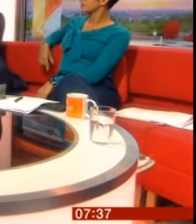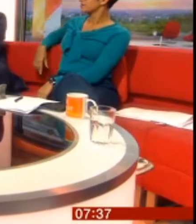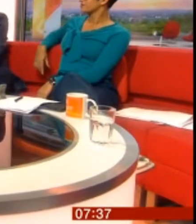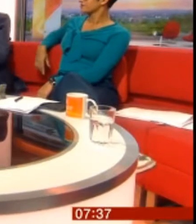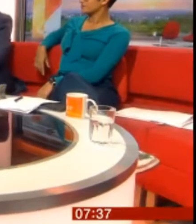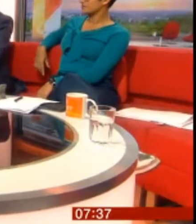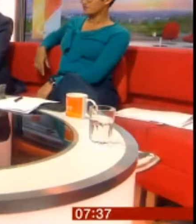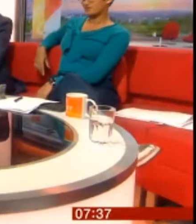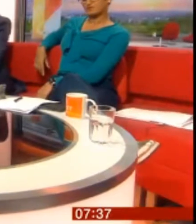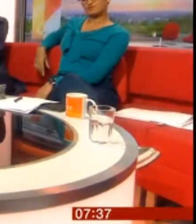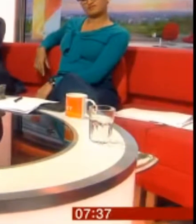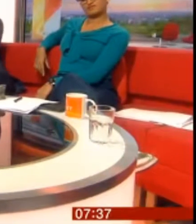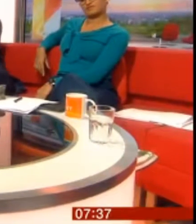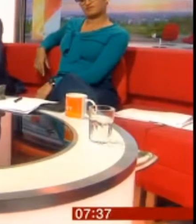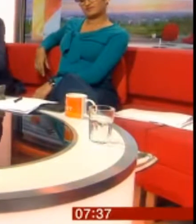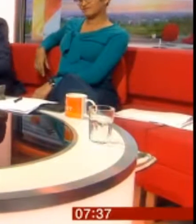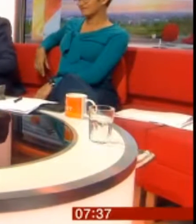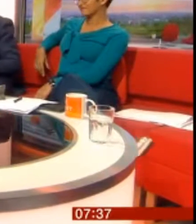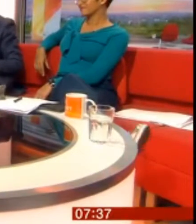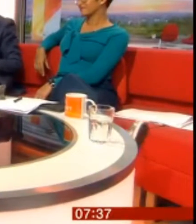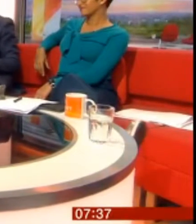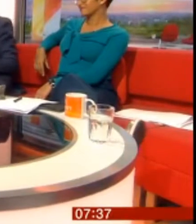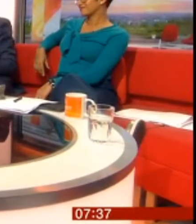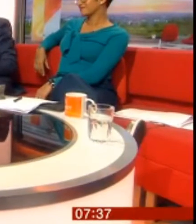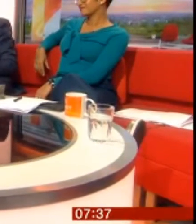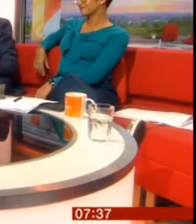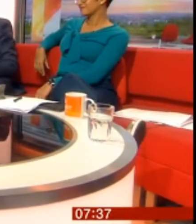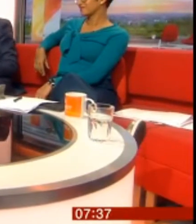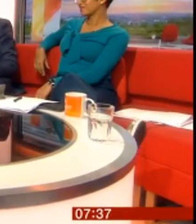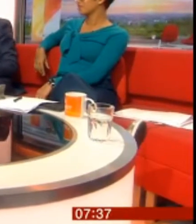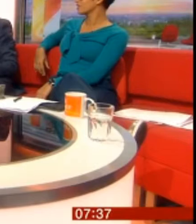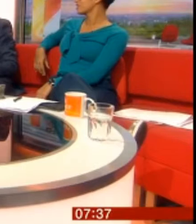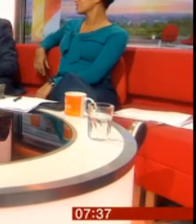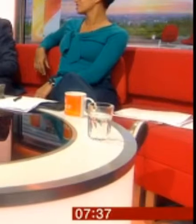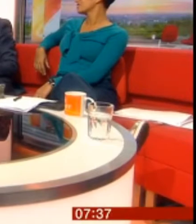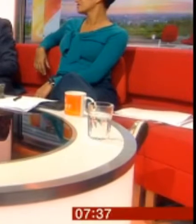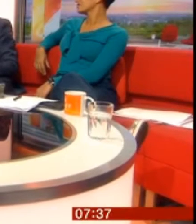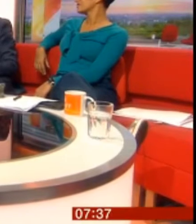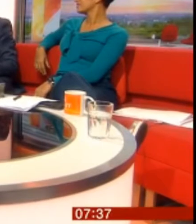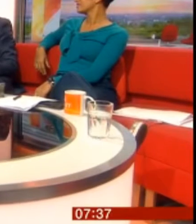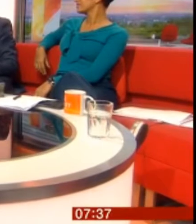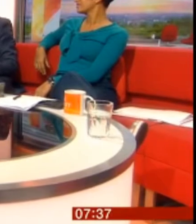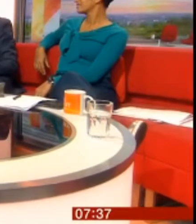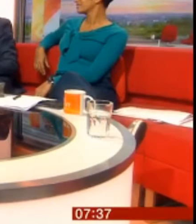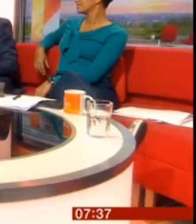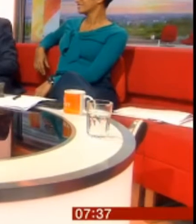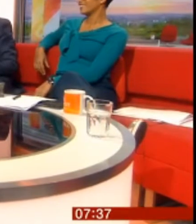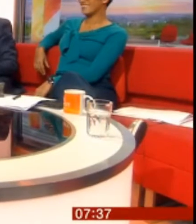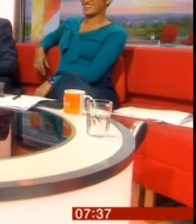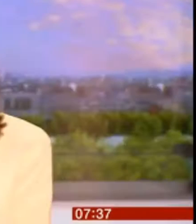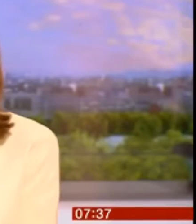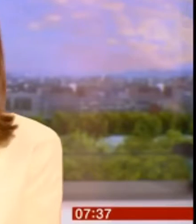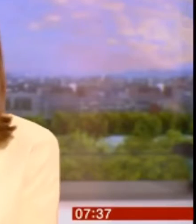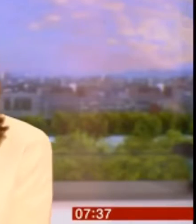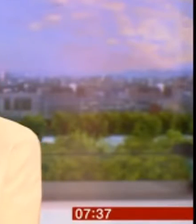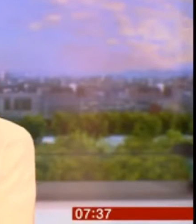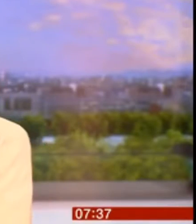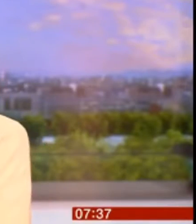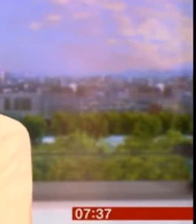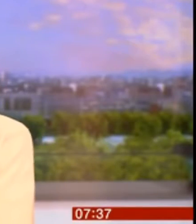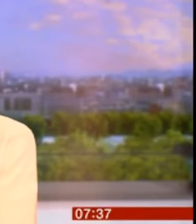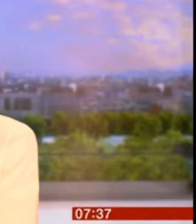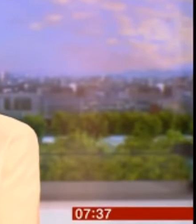there a Mexican feel to it? You should have done it because he was actually listening to a man. Oh, there you go, Sean. I'll work on it, okay? Yeah. Next time.